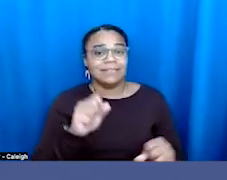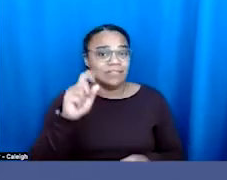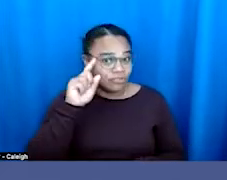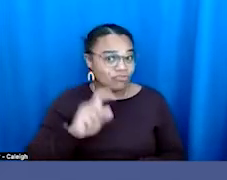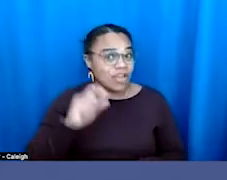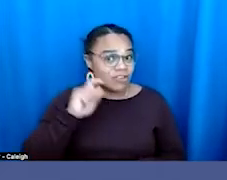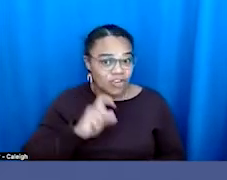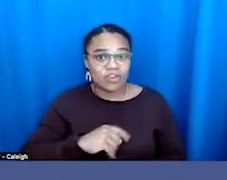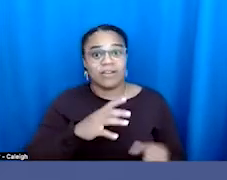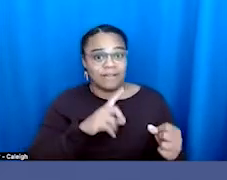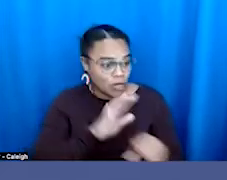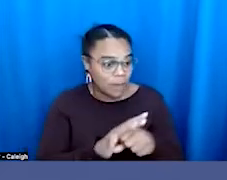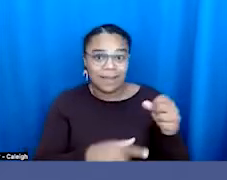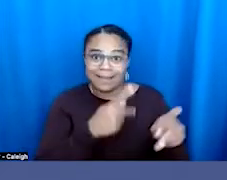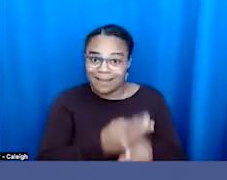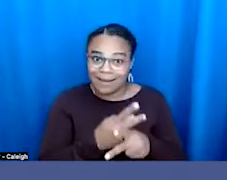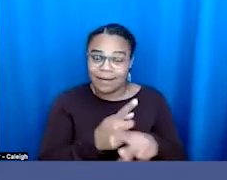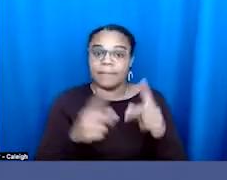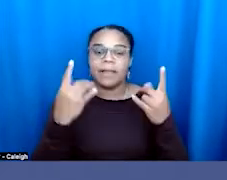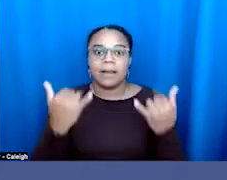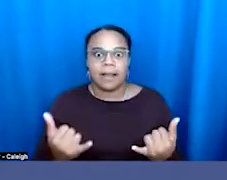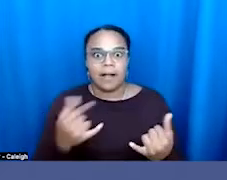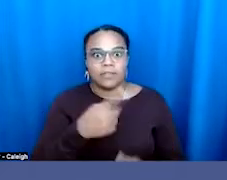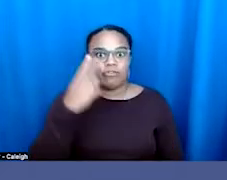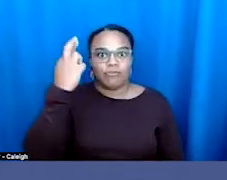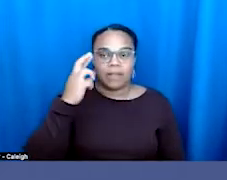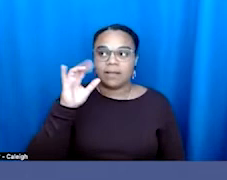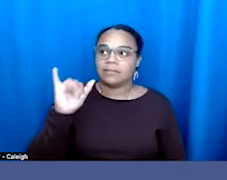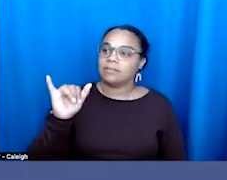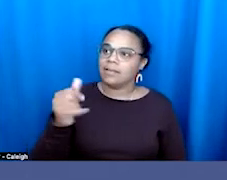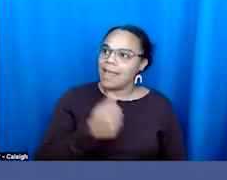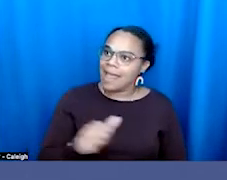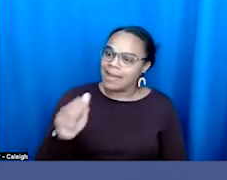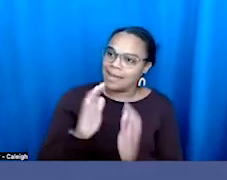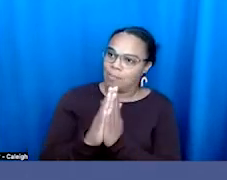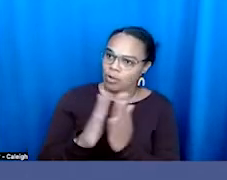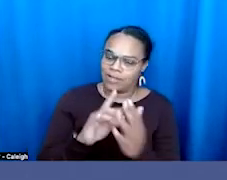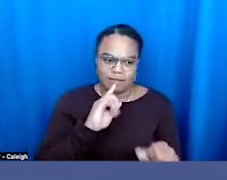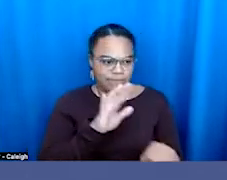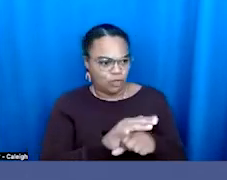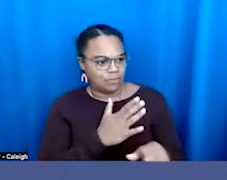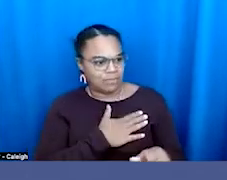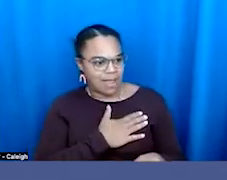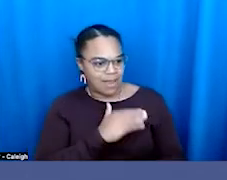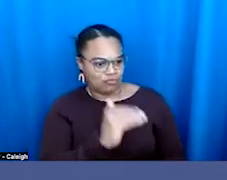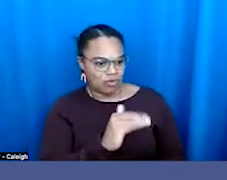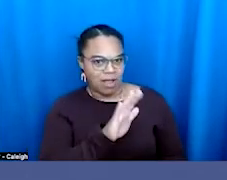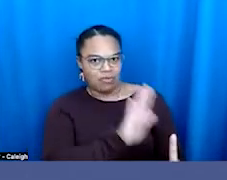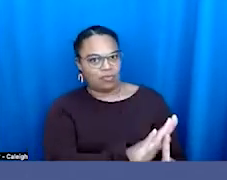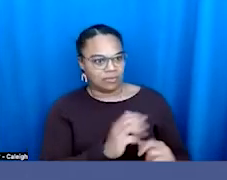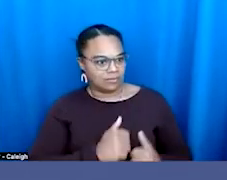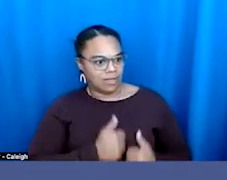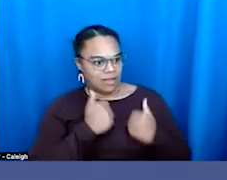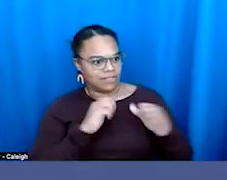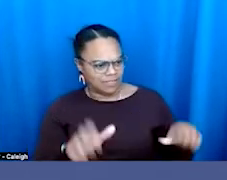now suddenly they're going, wait a second, any book that affirms the existence of my child is being challenged in their school.